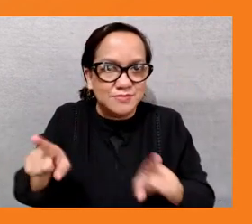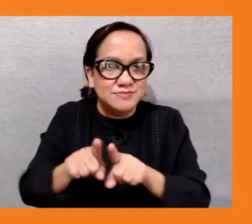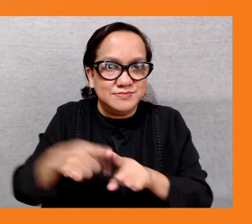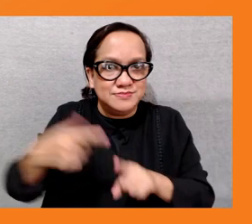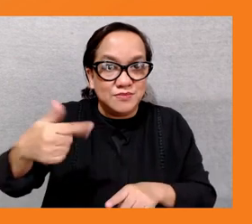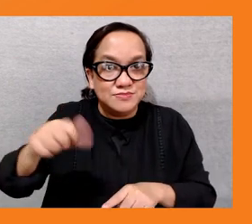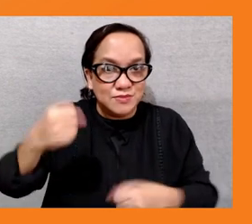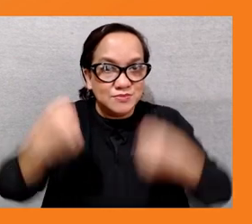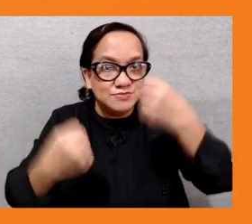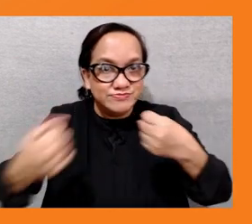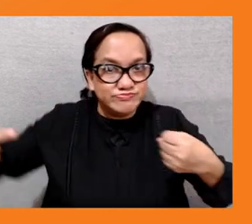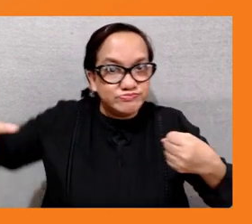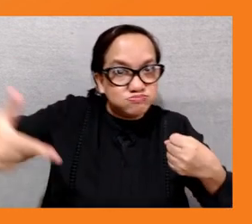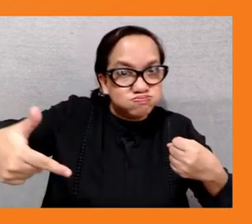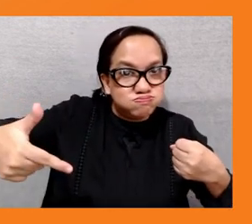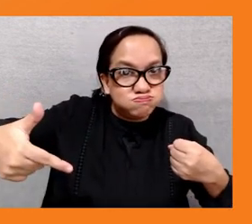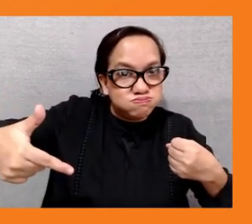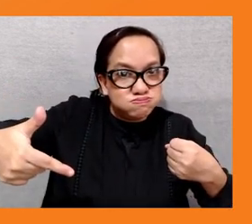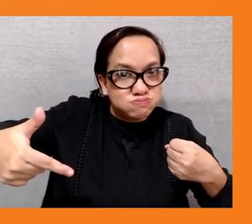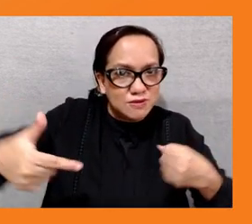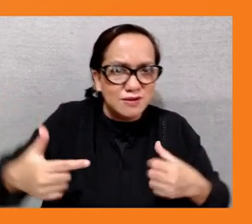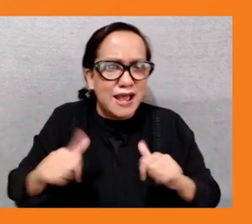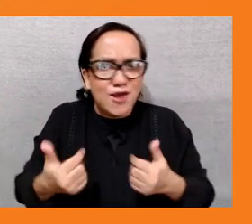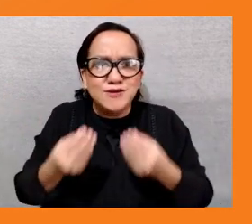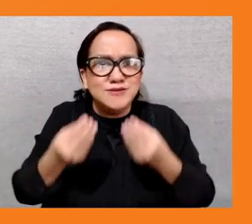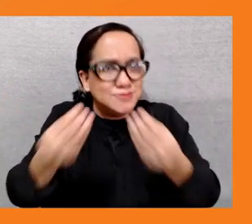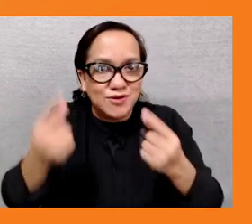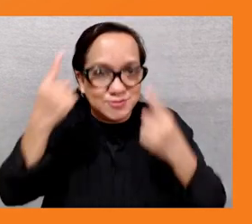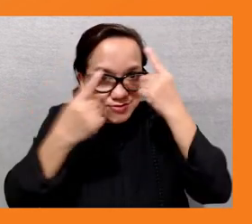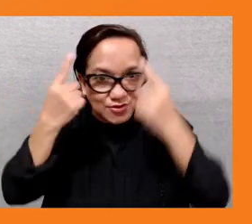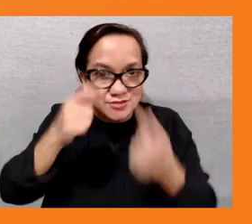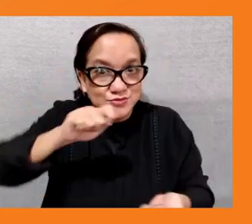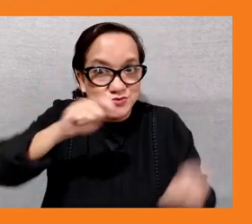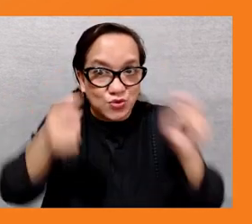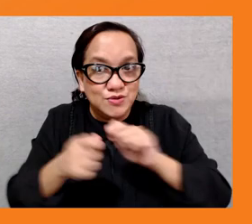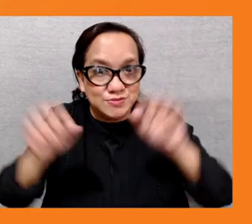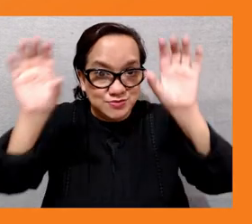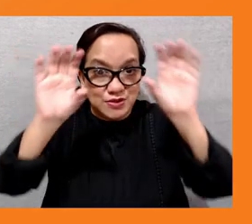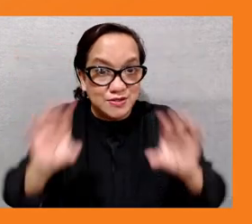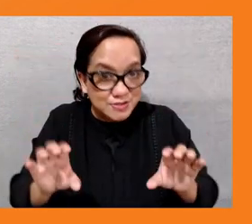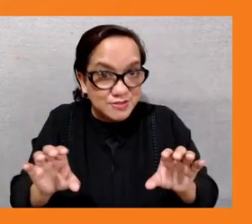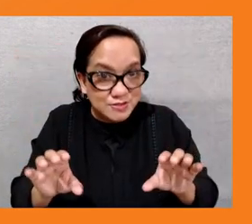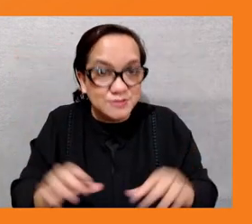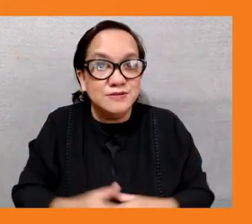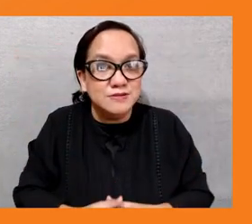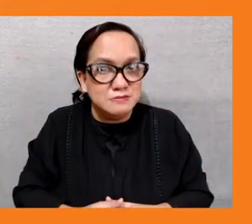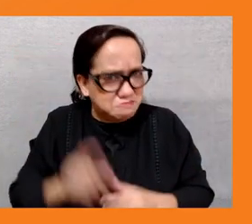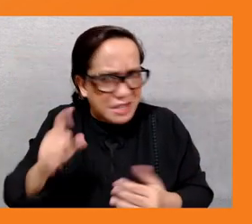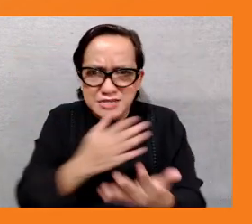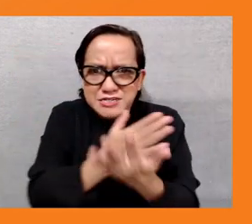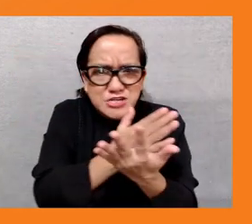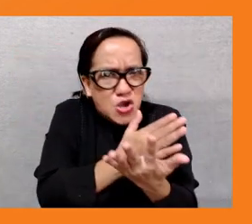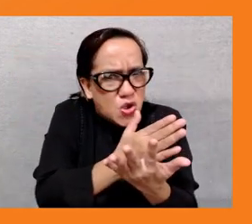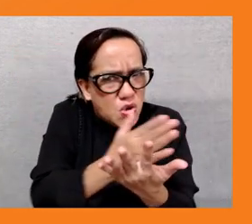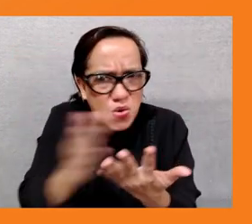climate friendly technologies overall that means we need a new set of employment policies that